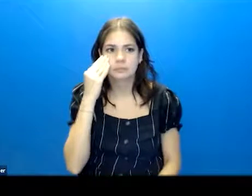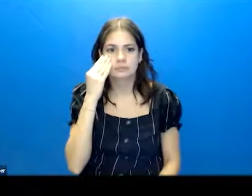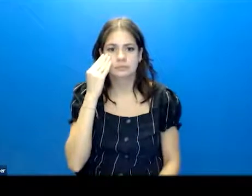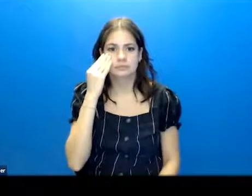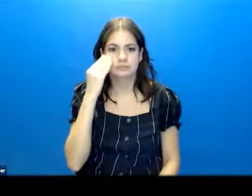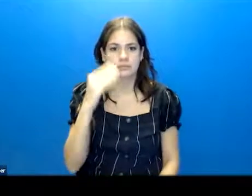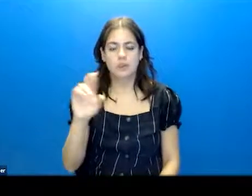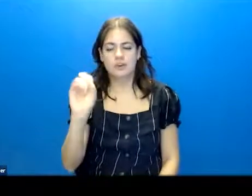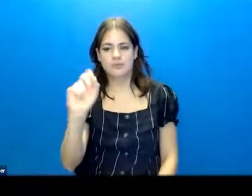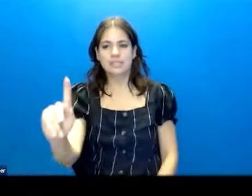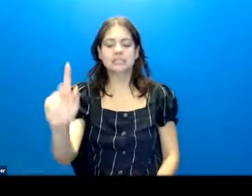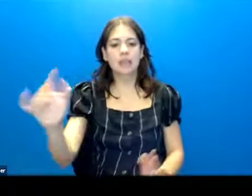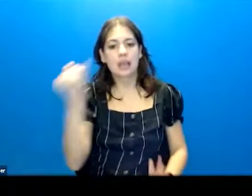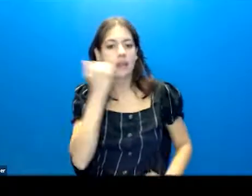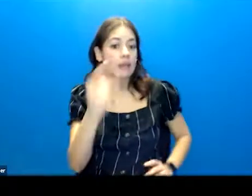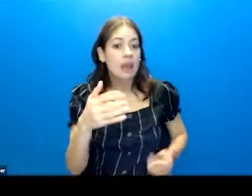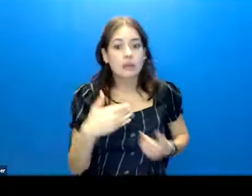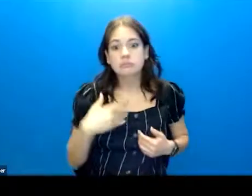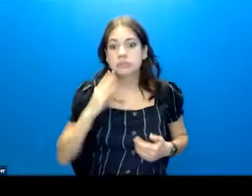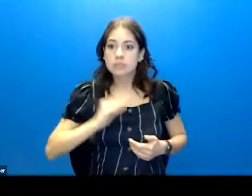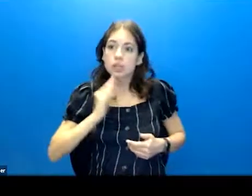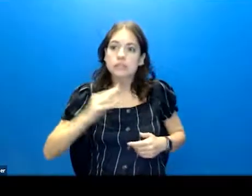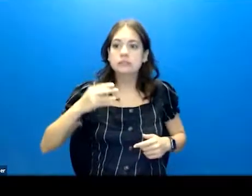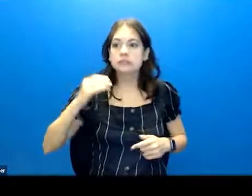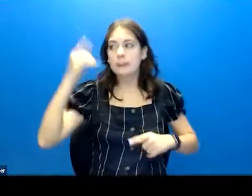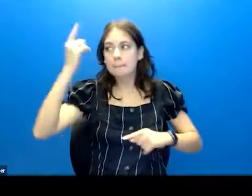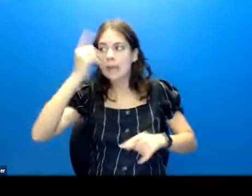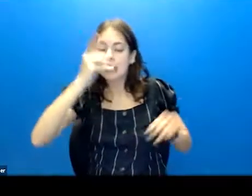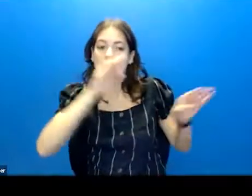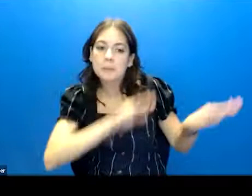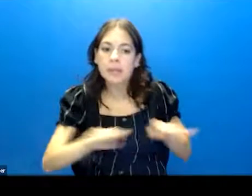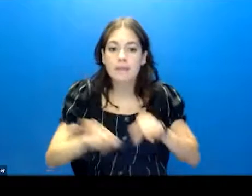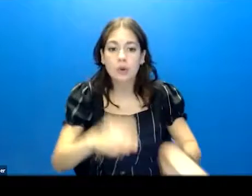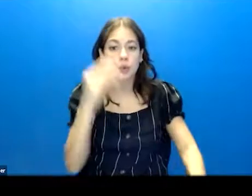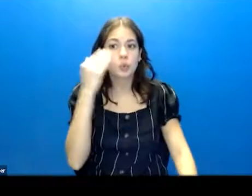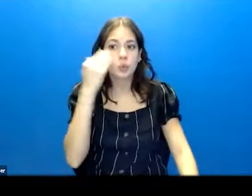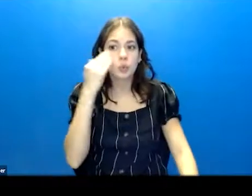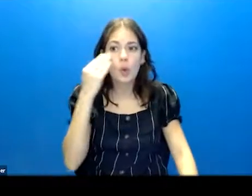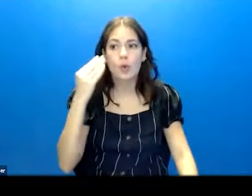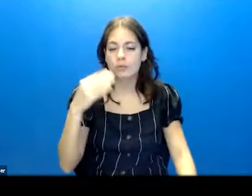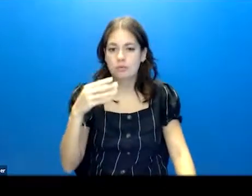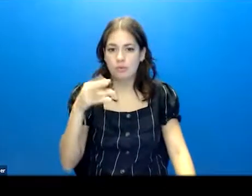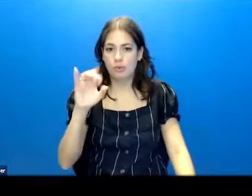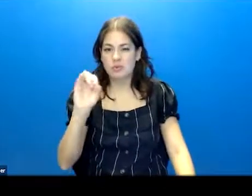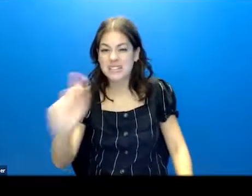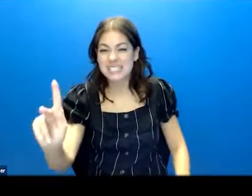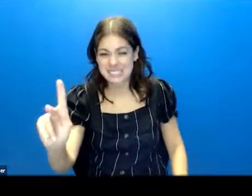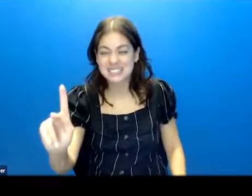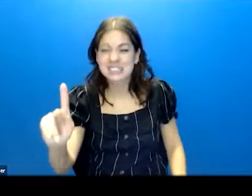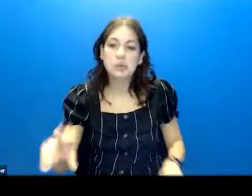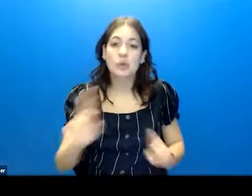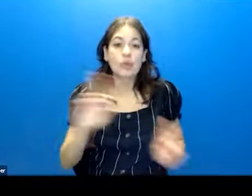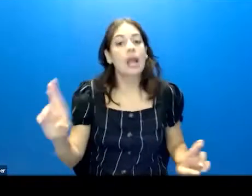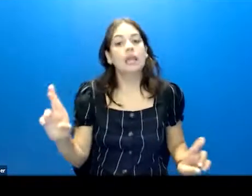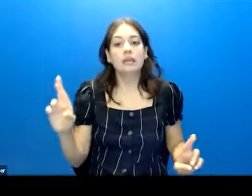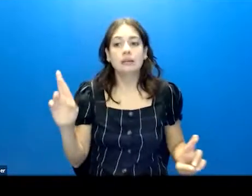risk factors. If they have had recent ideation or behavior, you know the proximal risk factors. So you are going to